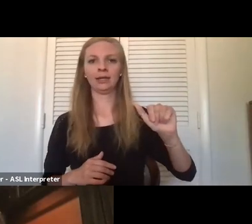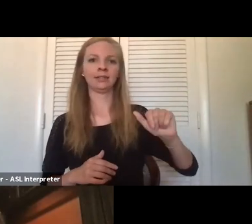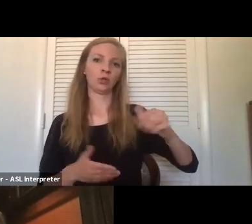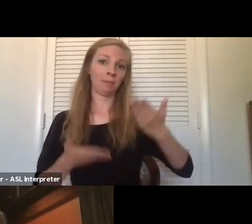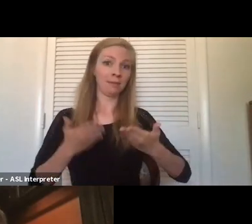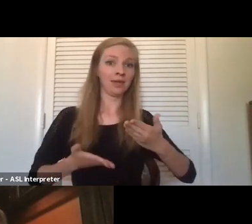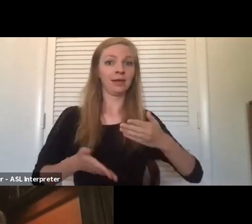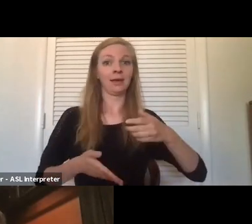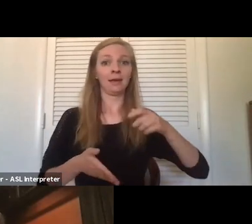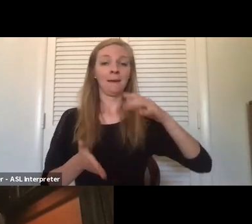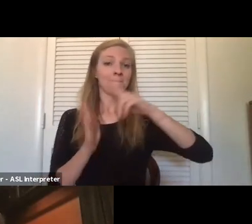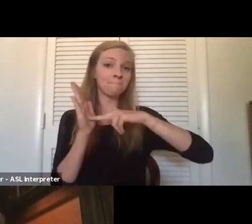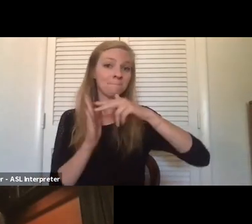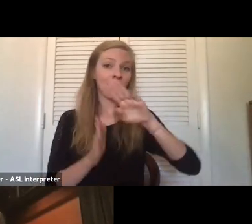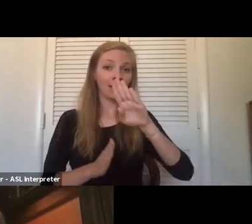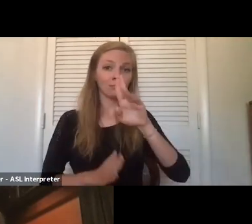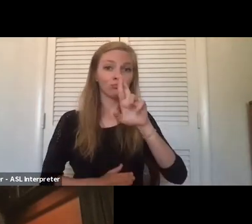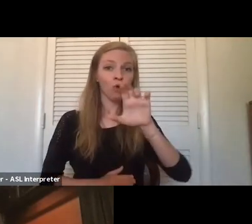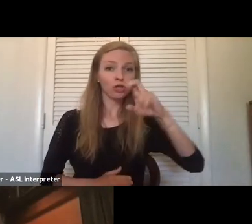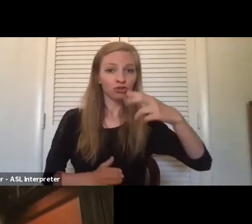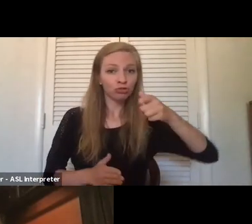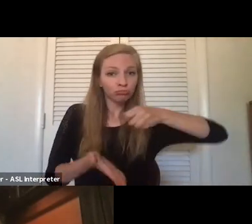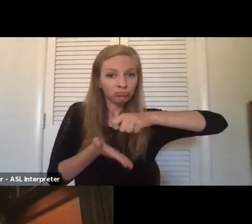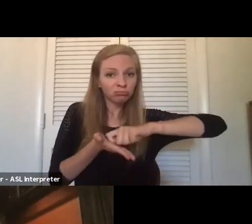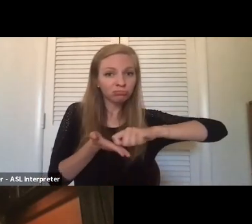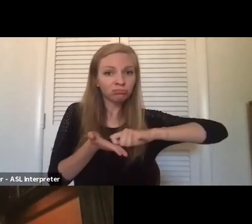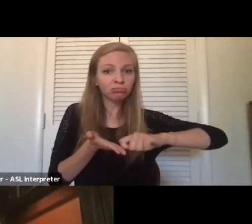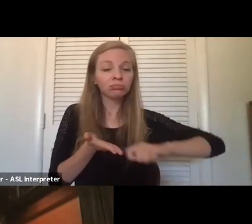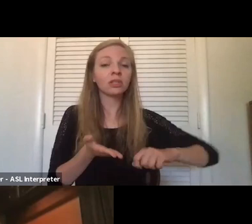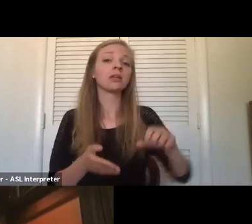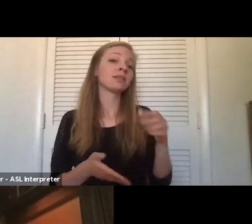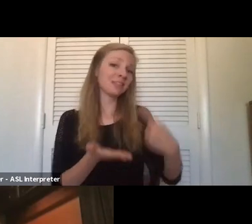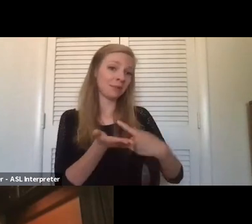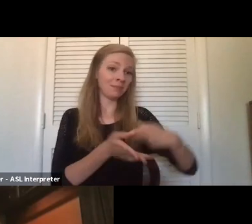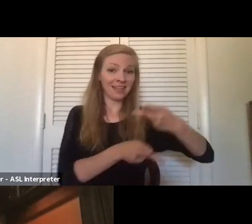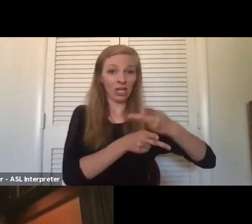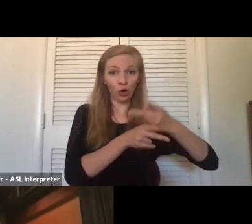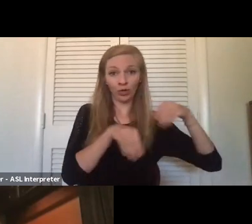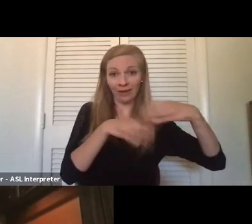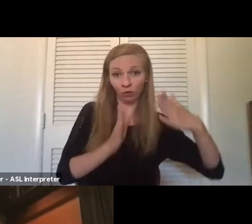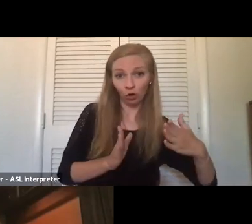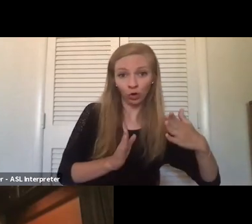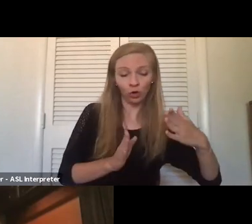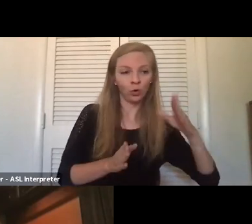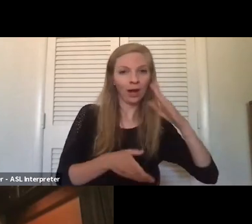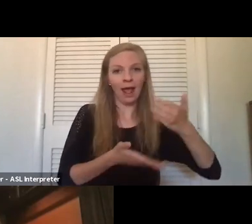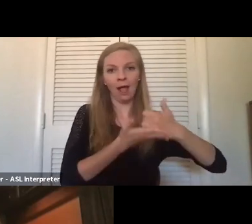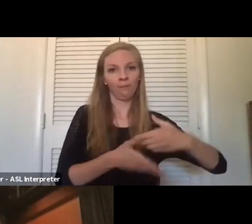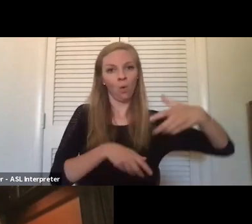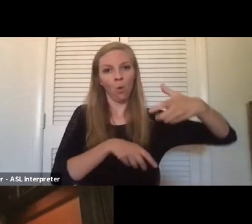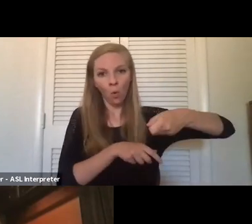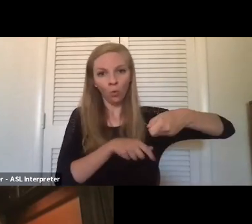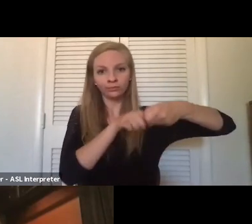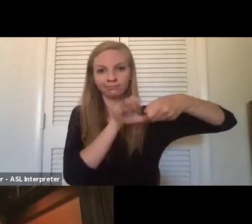with kind of a Velcro strap so he could hold it or his caregiver would hold it in his hand. And every